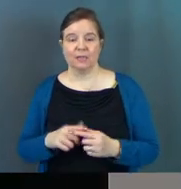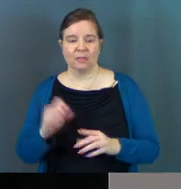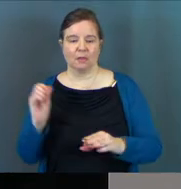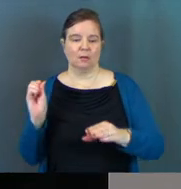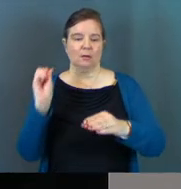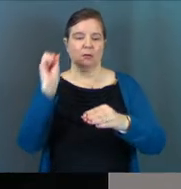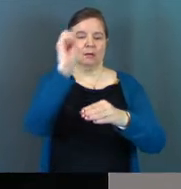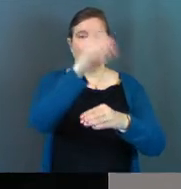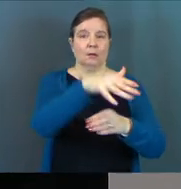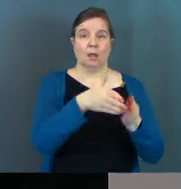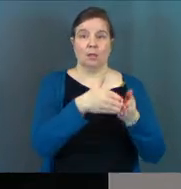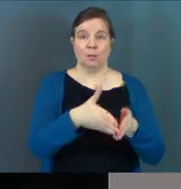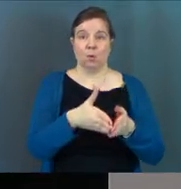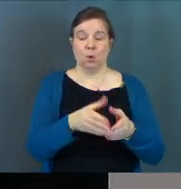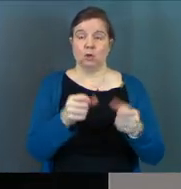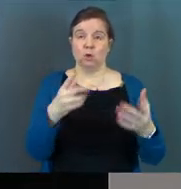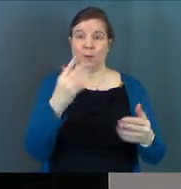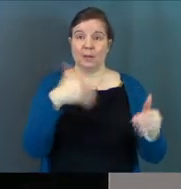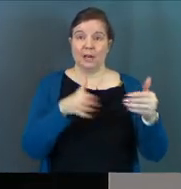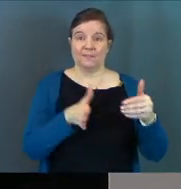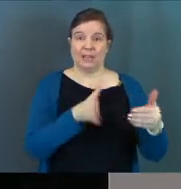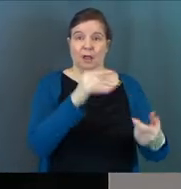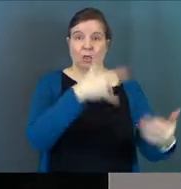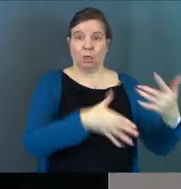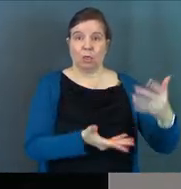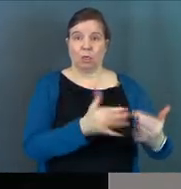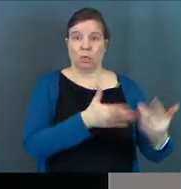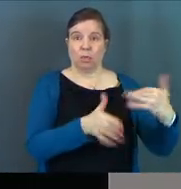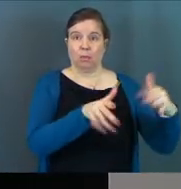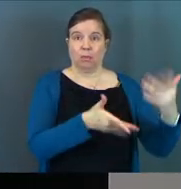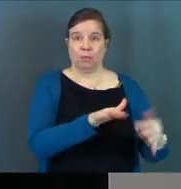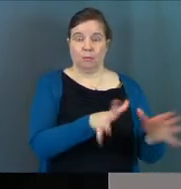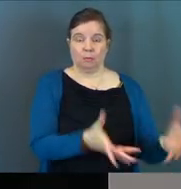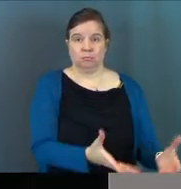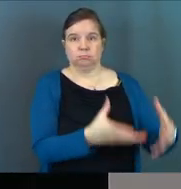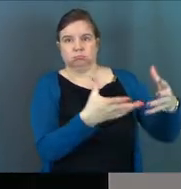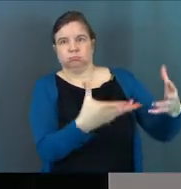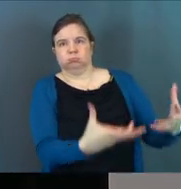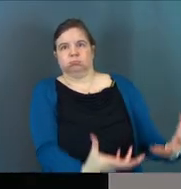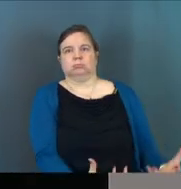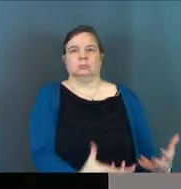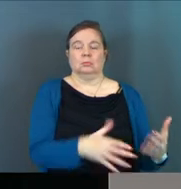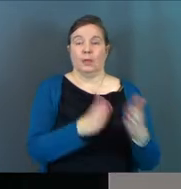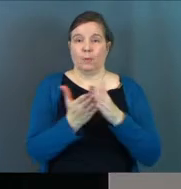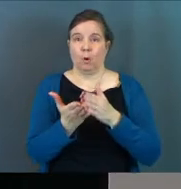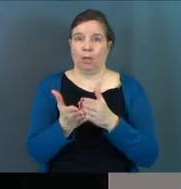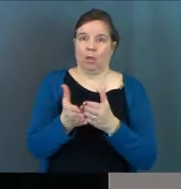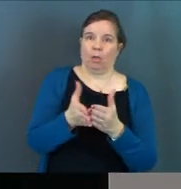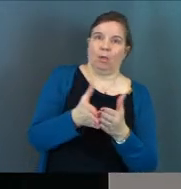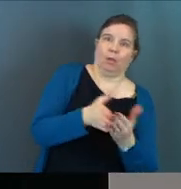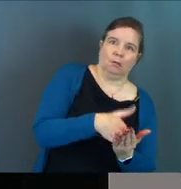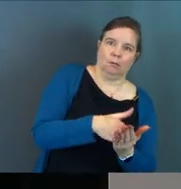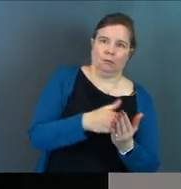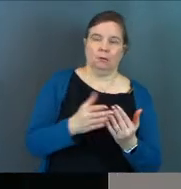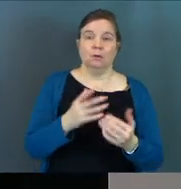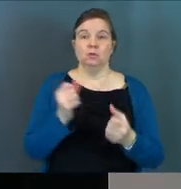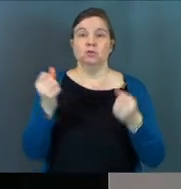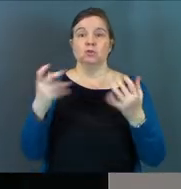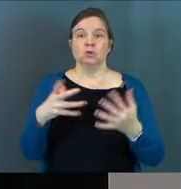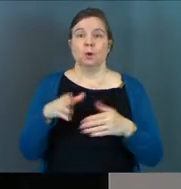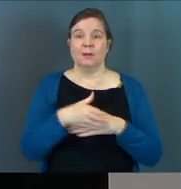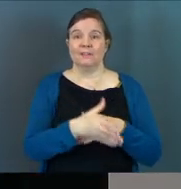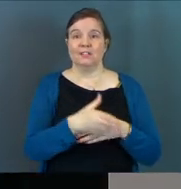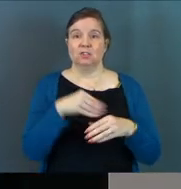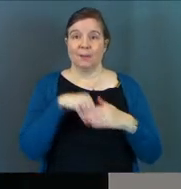cast the nets on the other side of boat. So many fish come into the nets that it almost sinks the boat. So many fish come